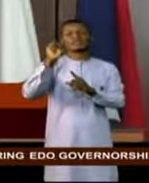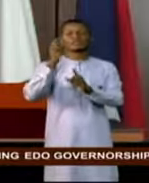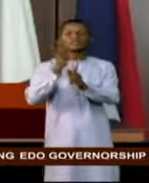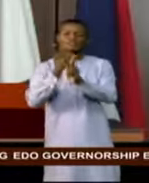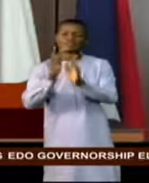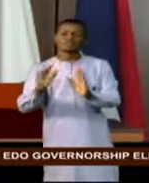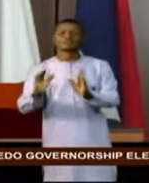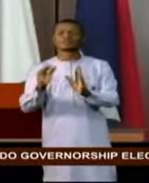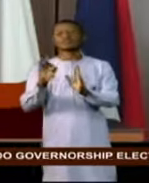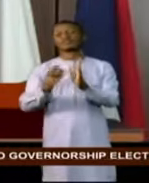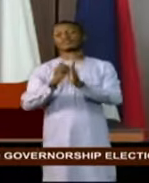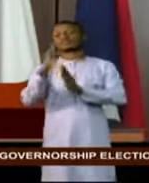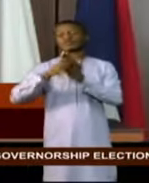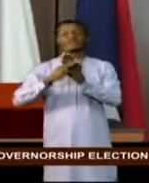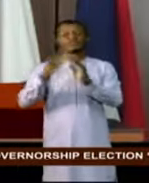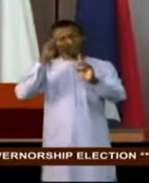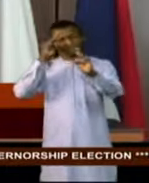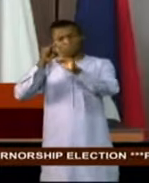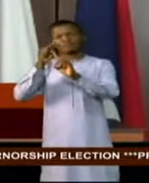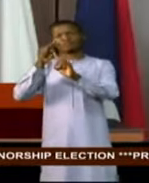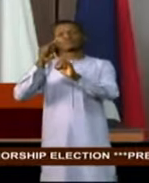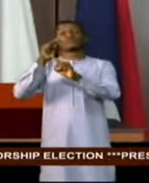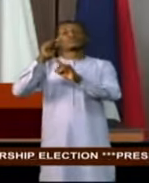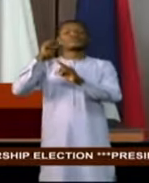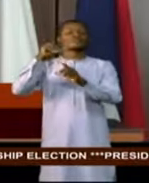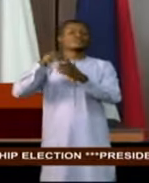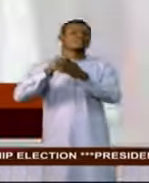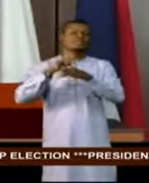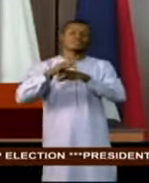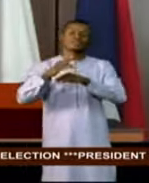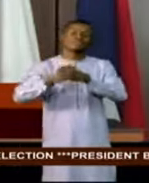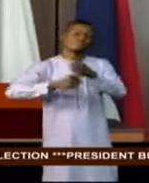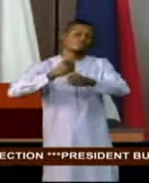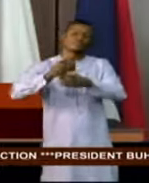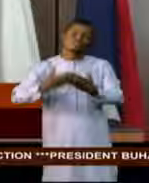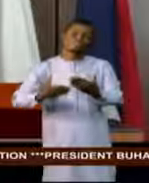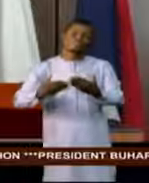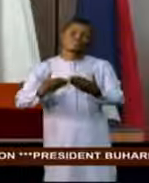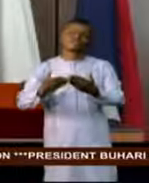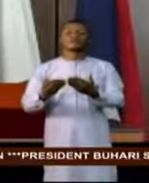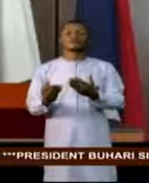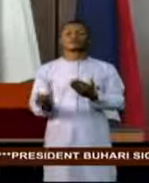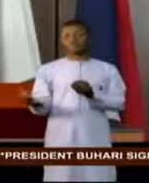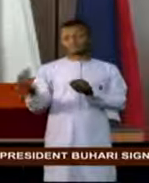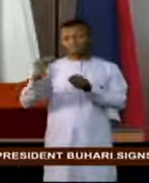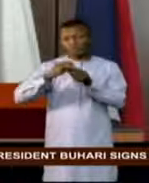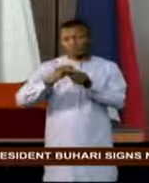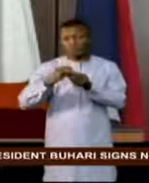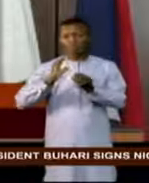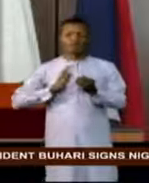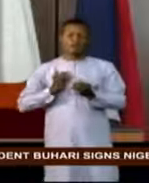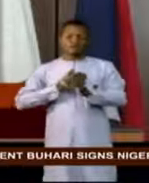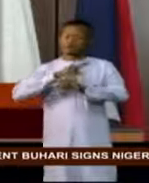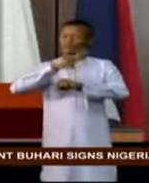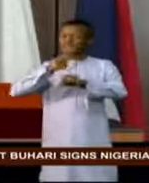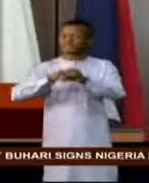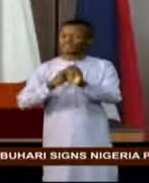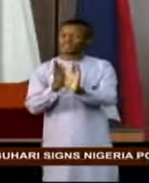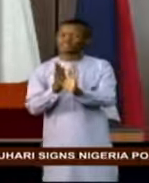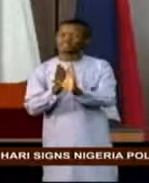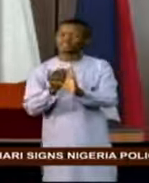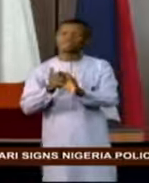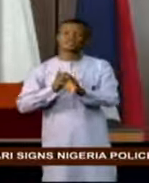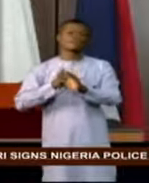development goals on an annual basis. Similarly, our National Assembly has